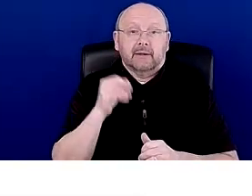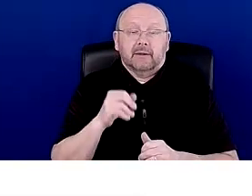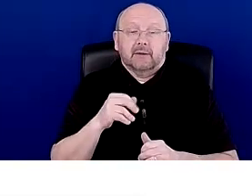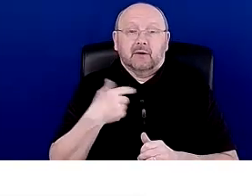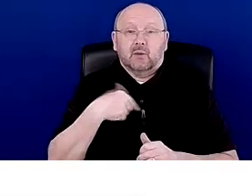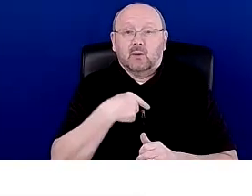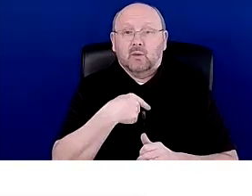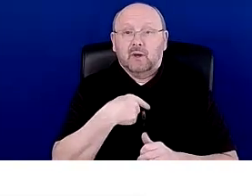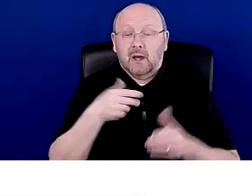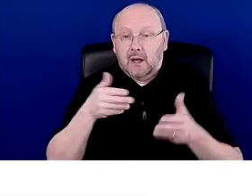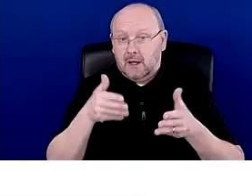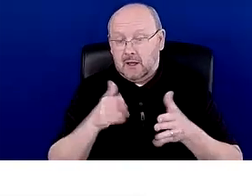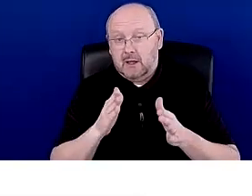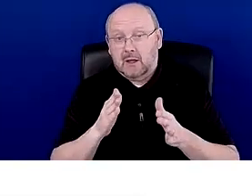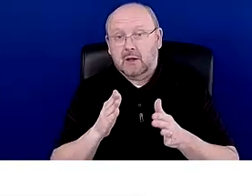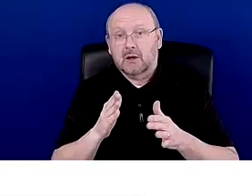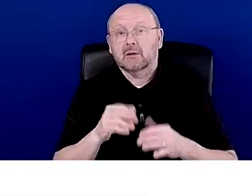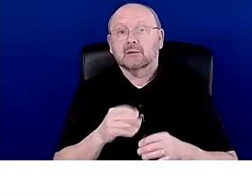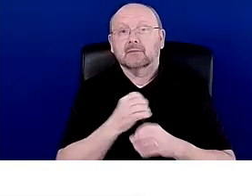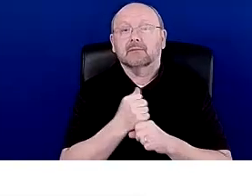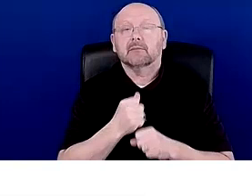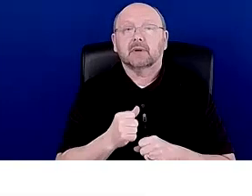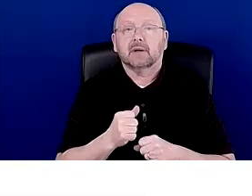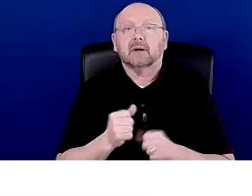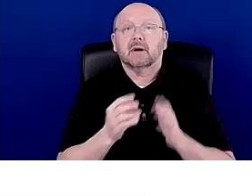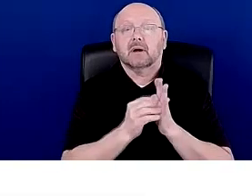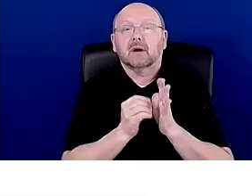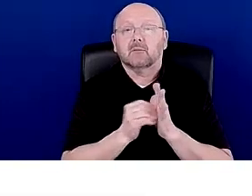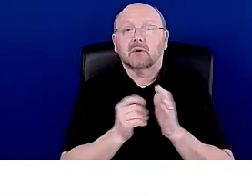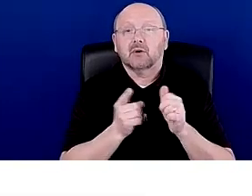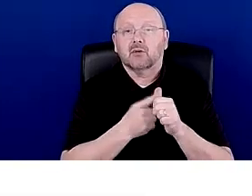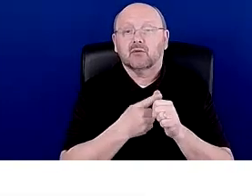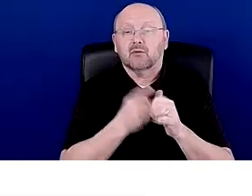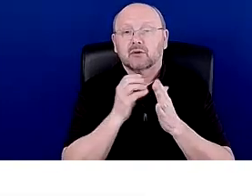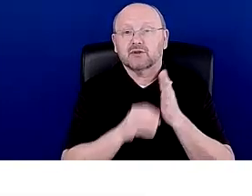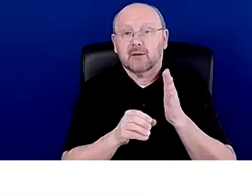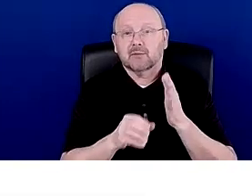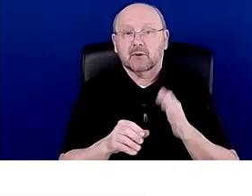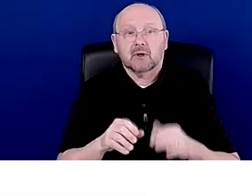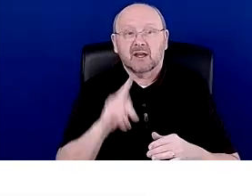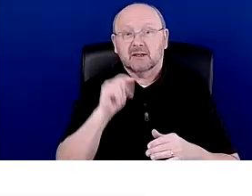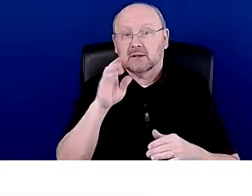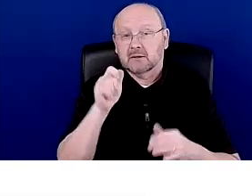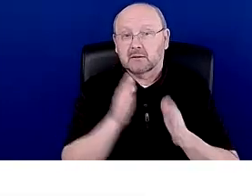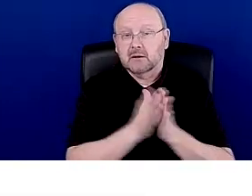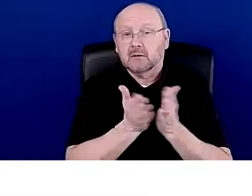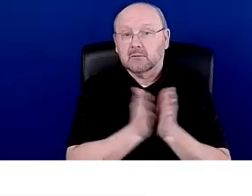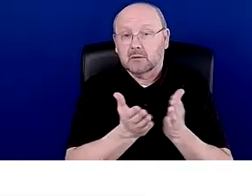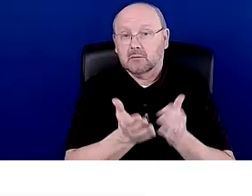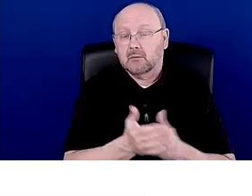are allowed to make copies of the first chapter of a textbook, um,